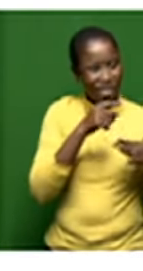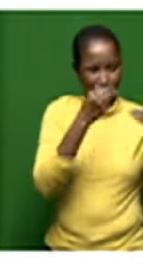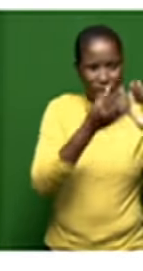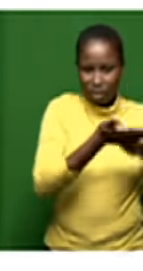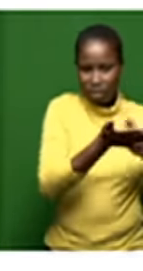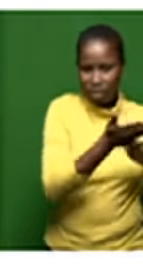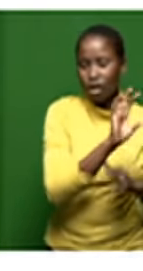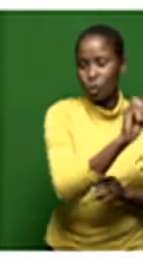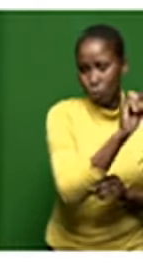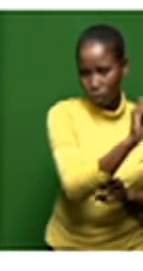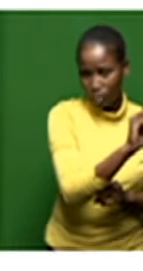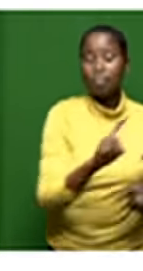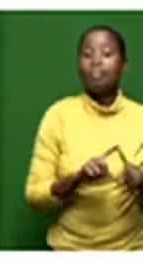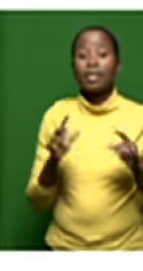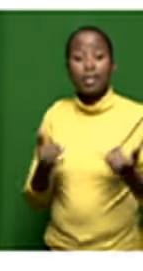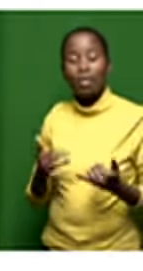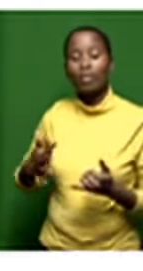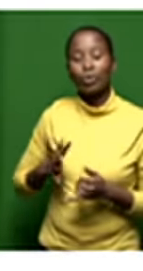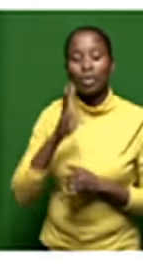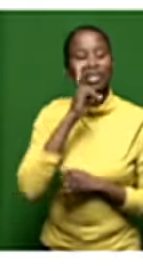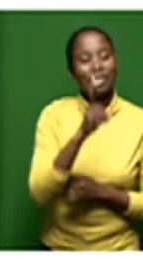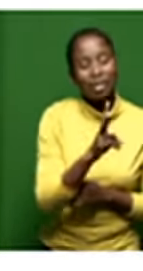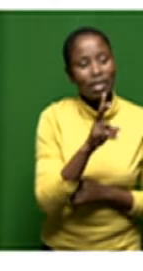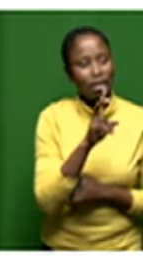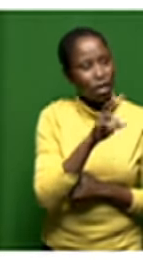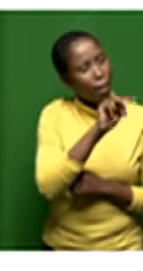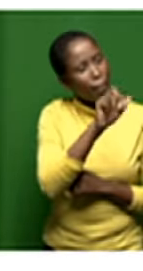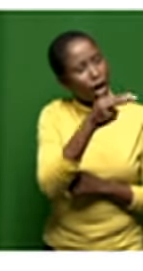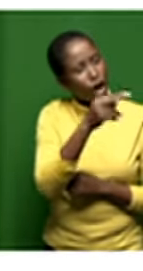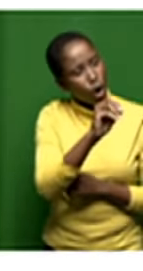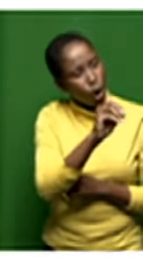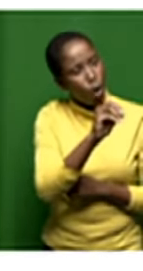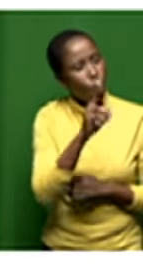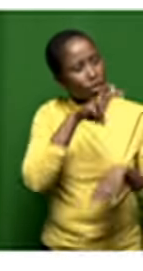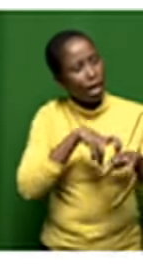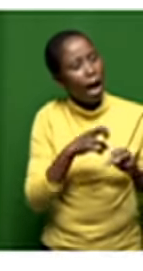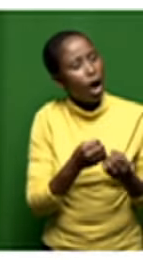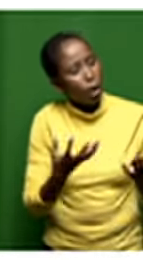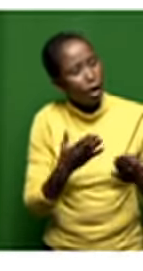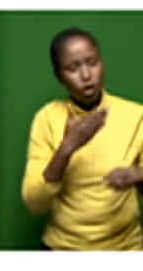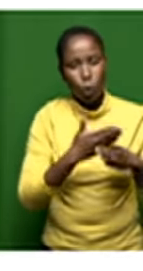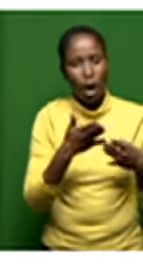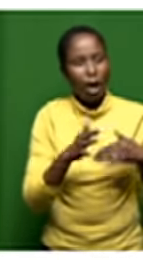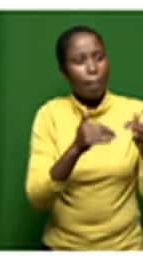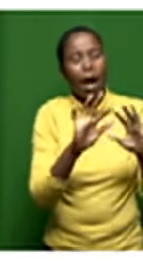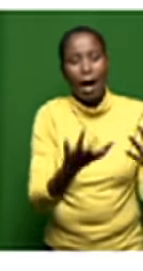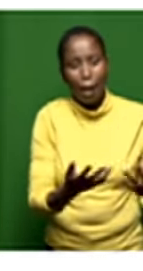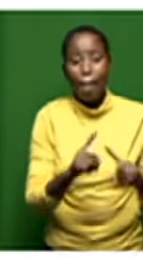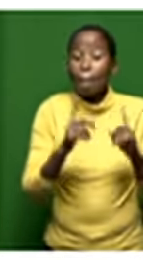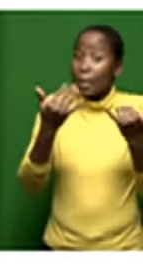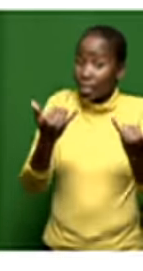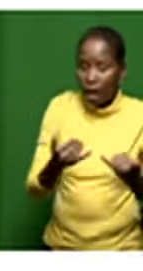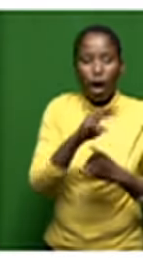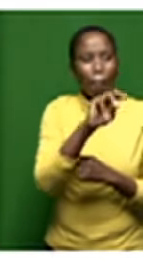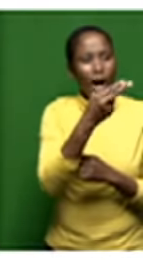rescue is to see how mango comes out of it again and how it will operate as it extends mango is part of the